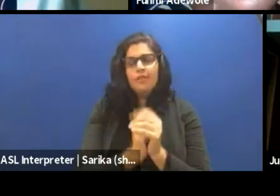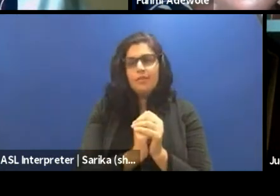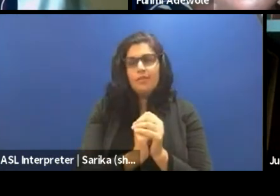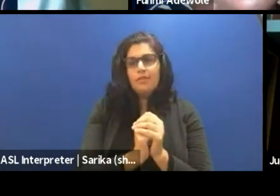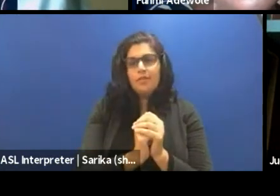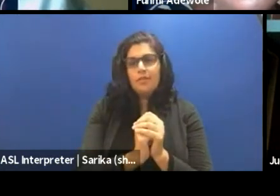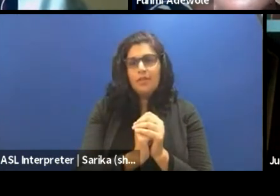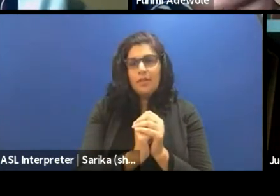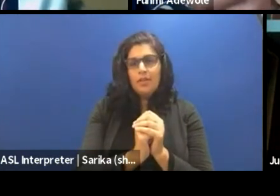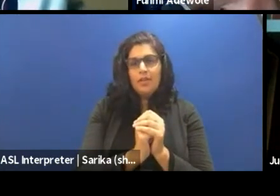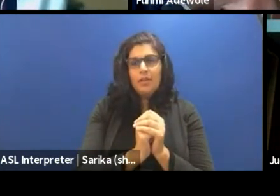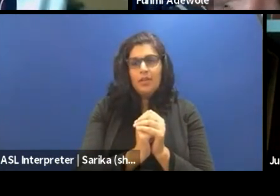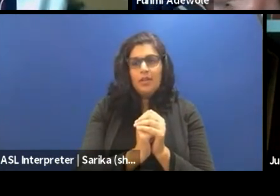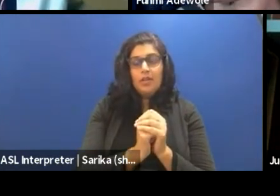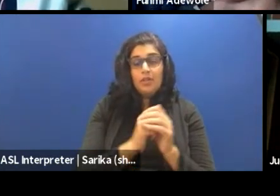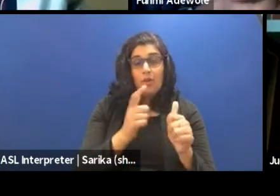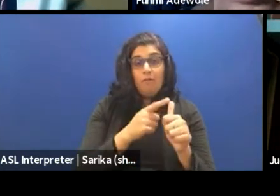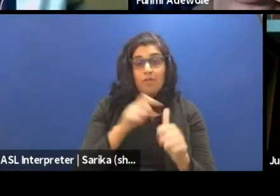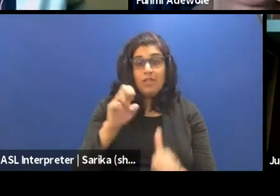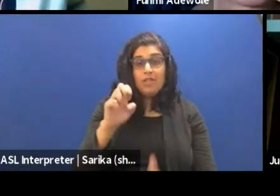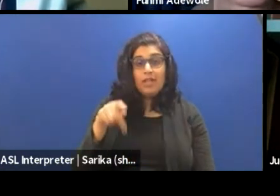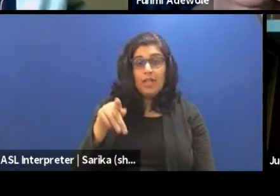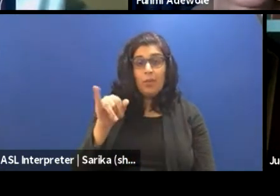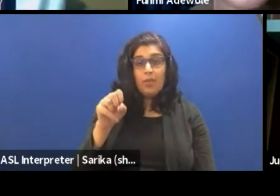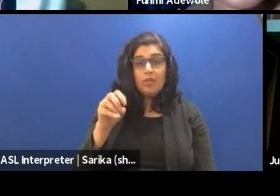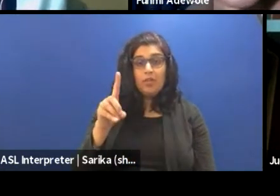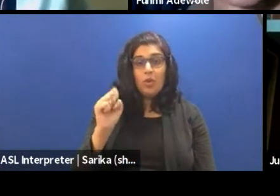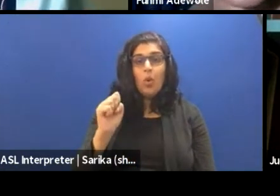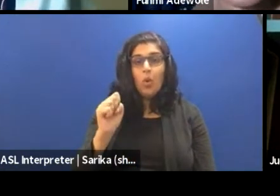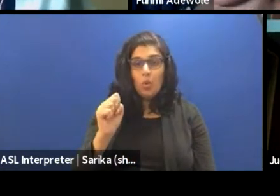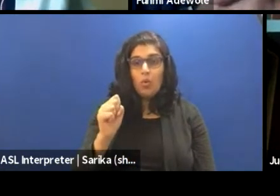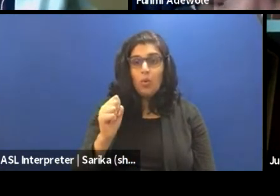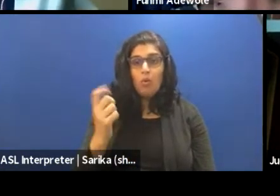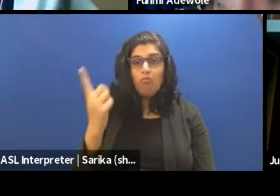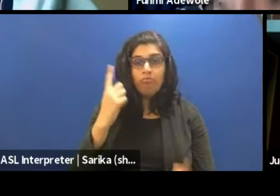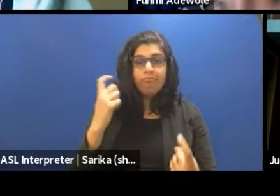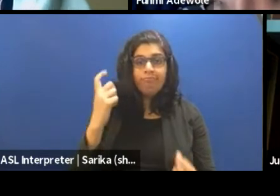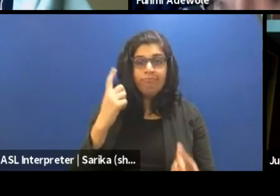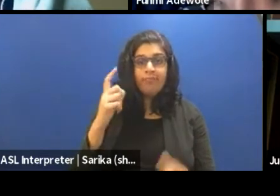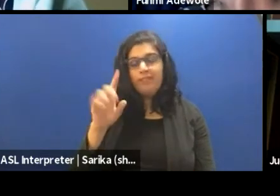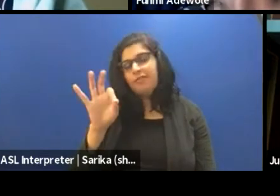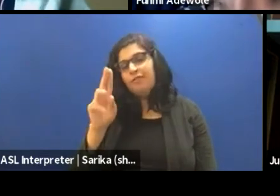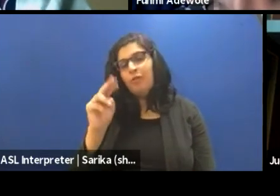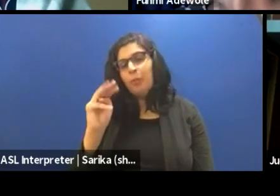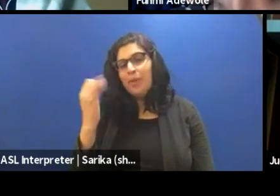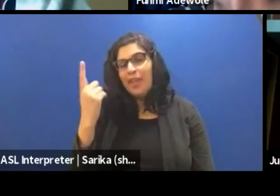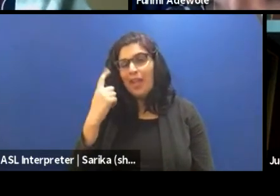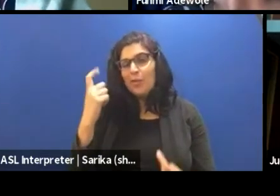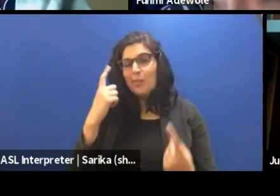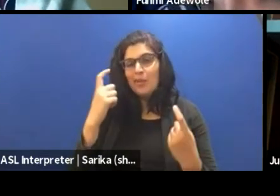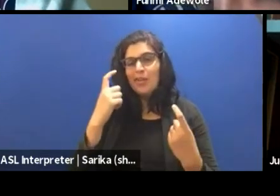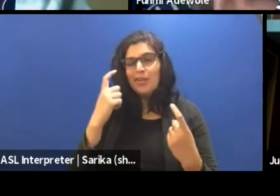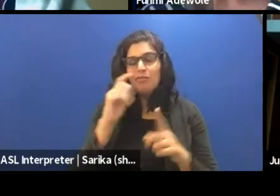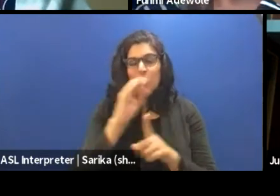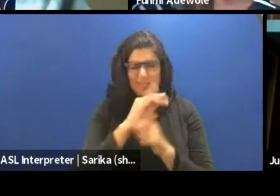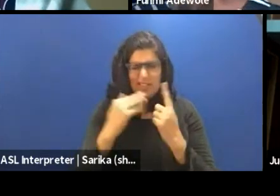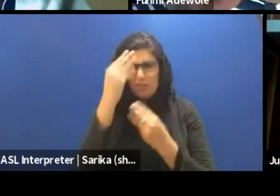for, in the first episode, one of the things, and for me, did ask me the question, just to give you, you know, more context here.